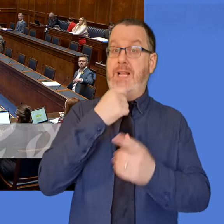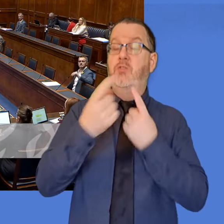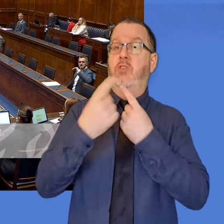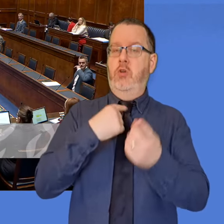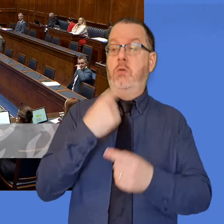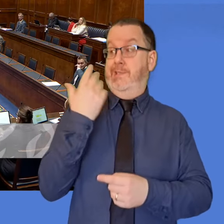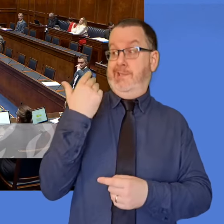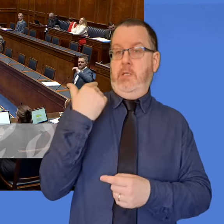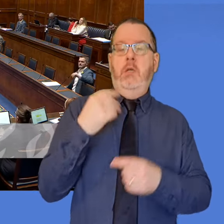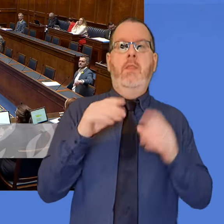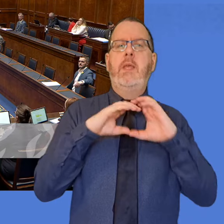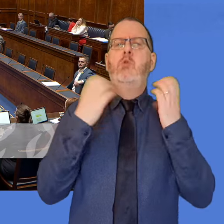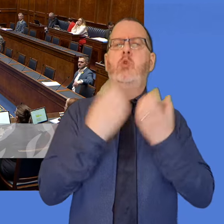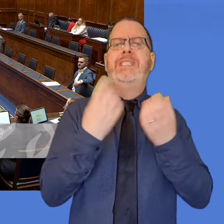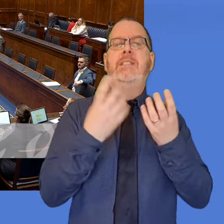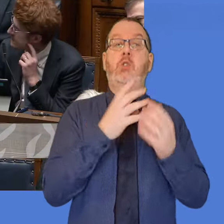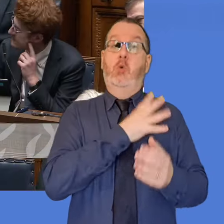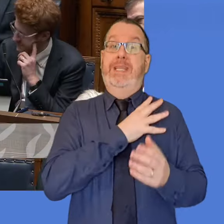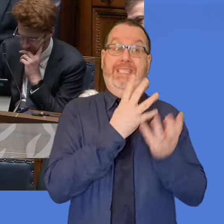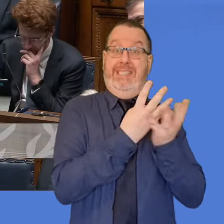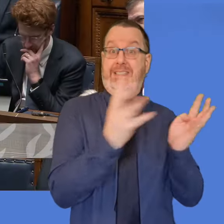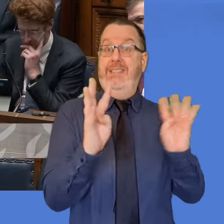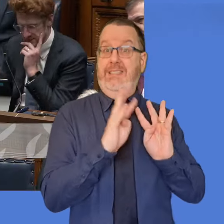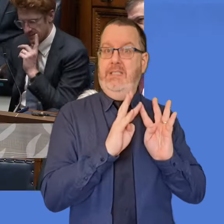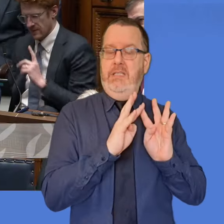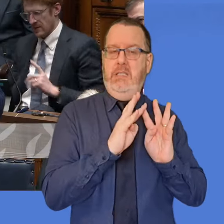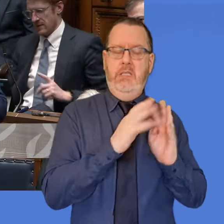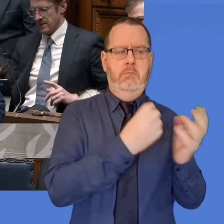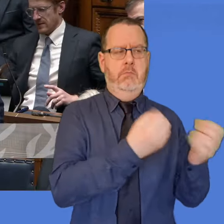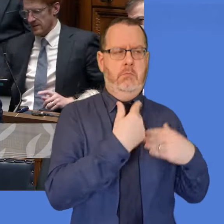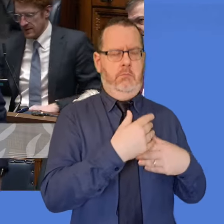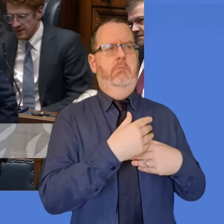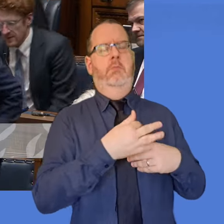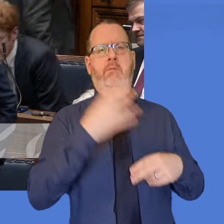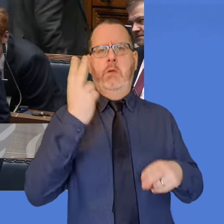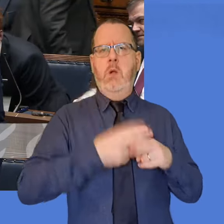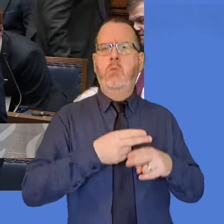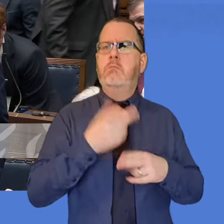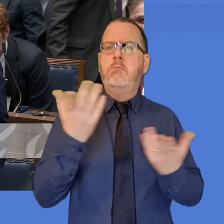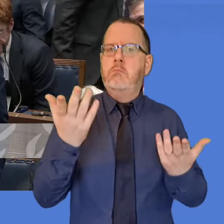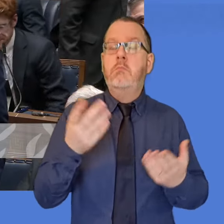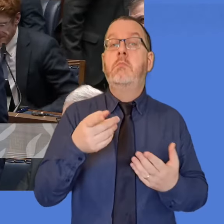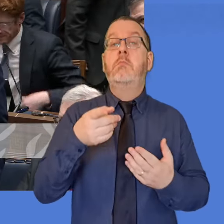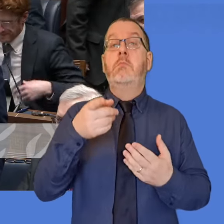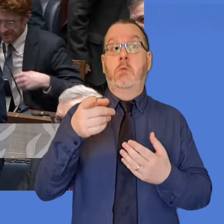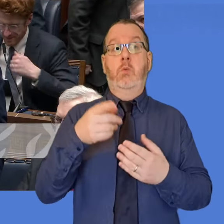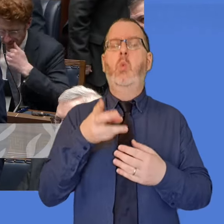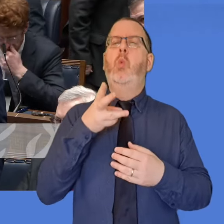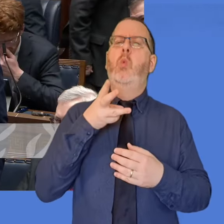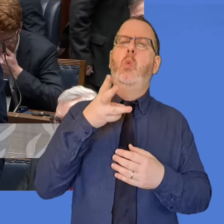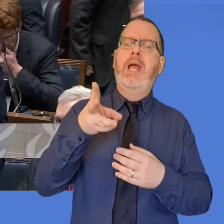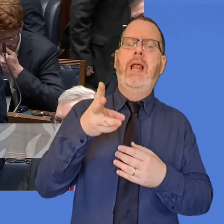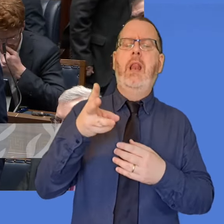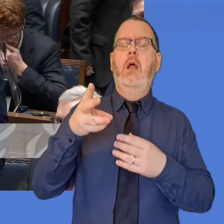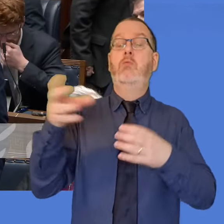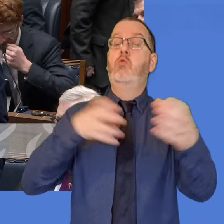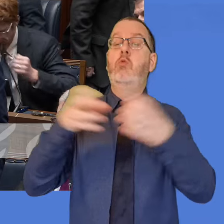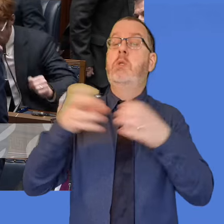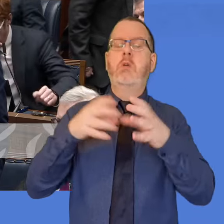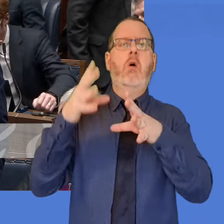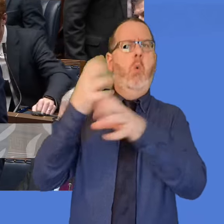you, Mr. Speaker. Minister, at the community's community, we were told that the recruitment pause,